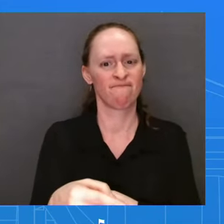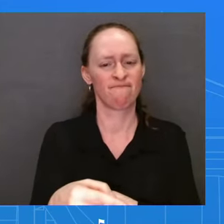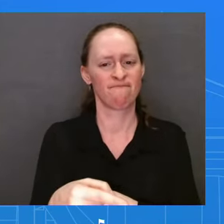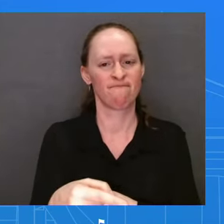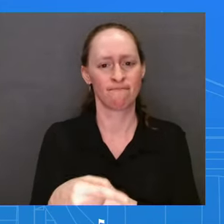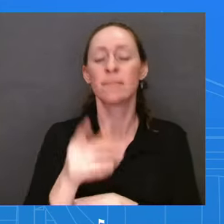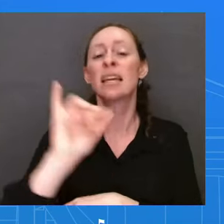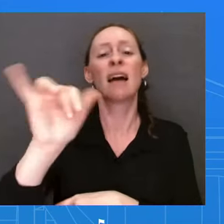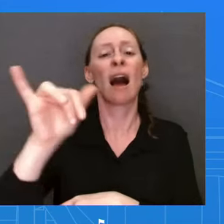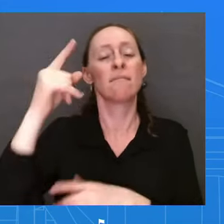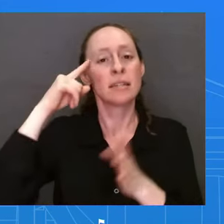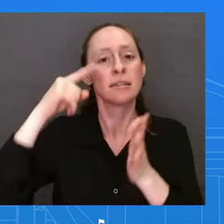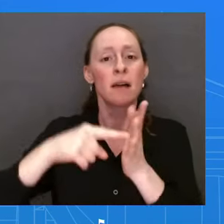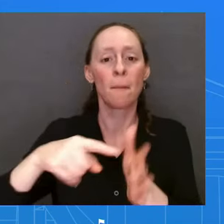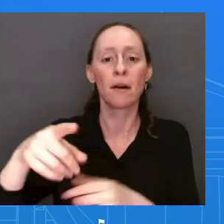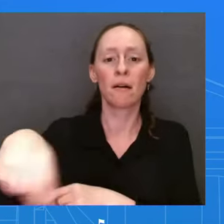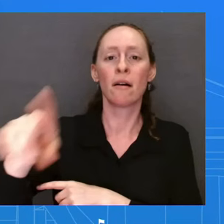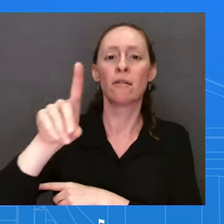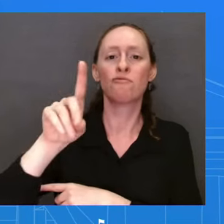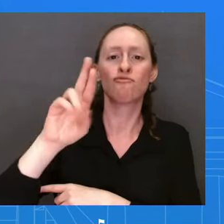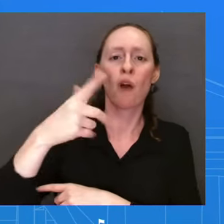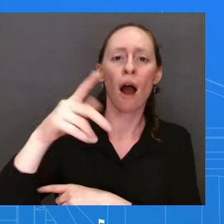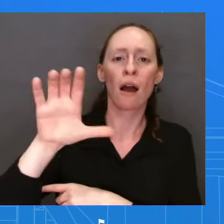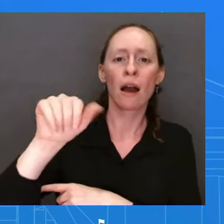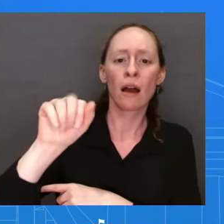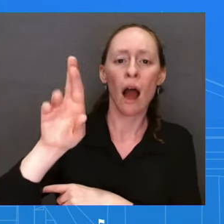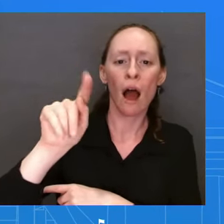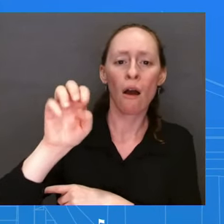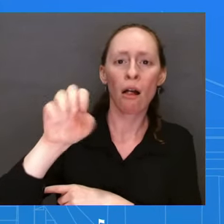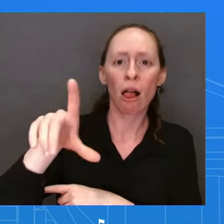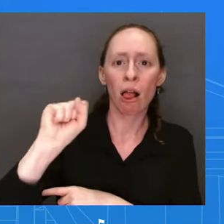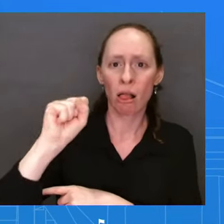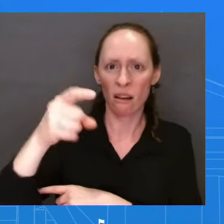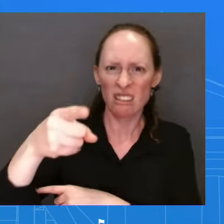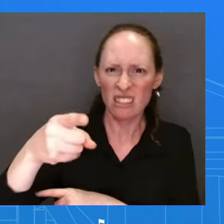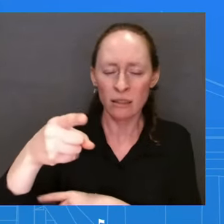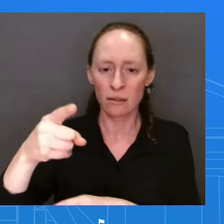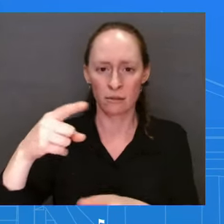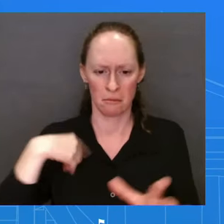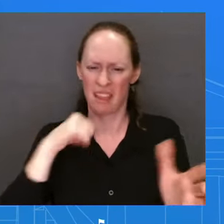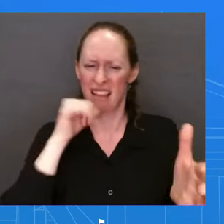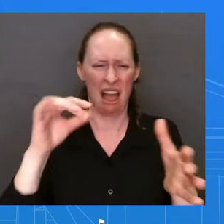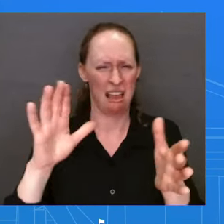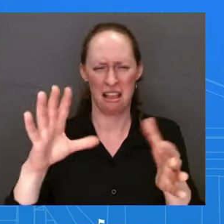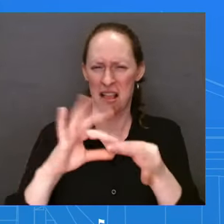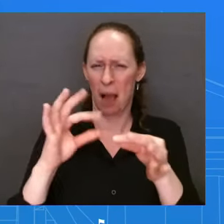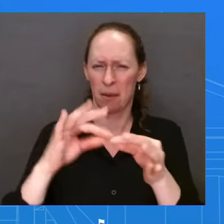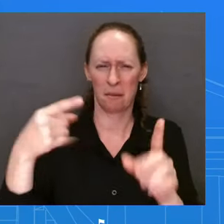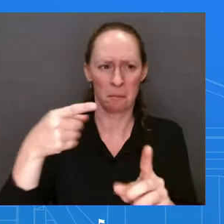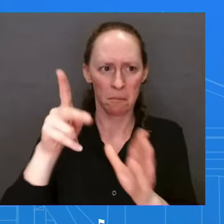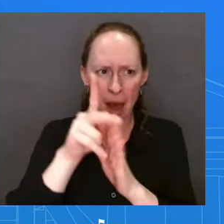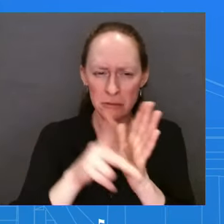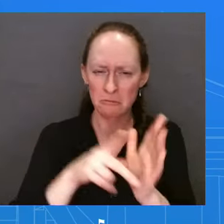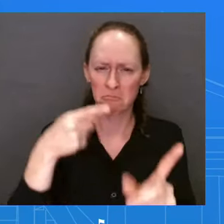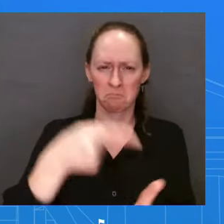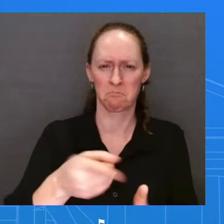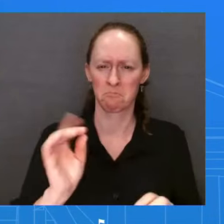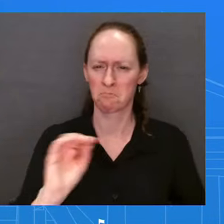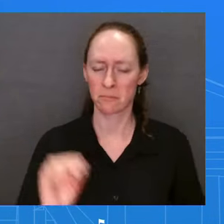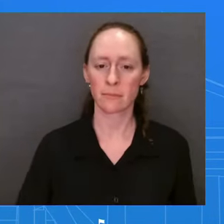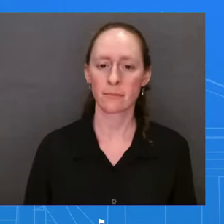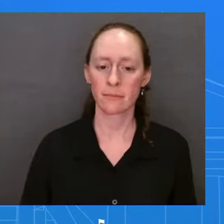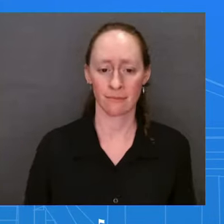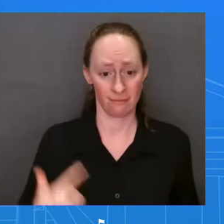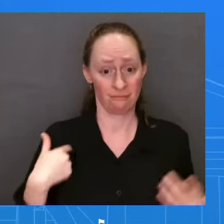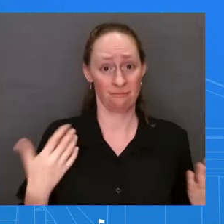the details of this policy and I'm not going to speak to it specifically, um, also given my Hatch Act concerns, but I'm happy to take it and come